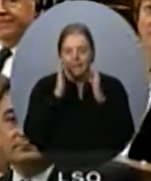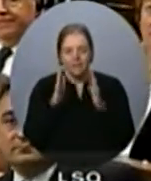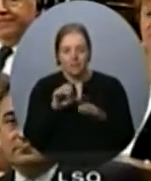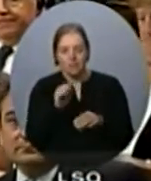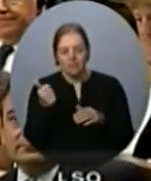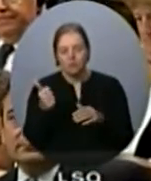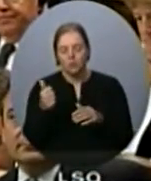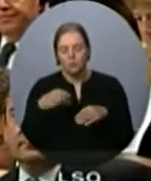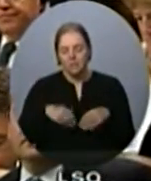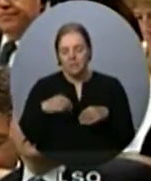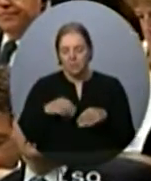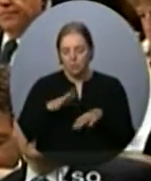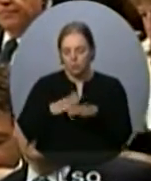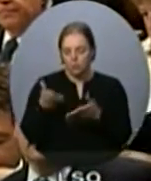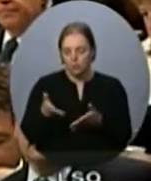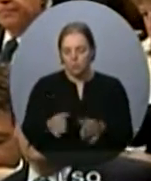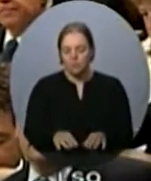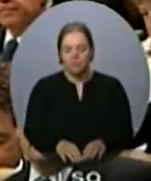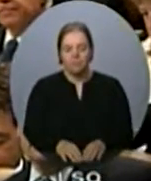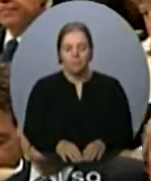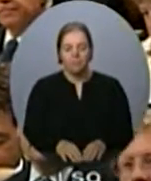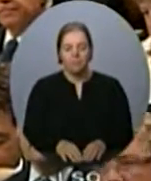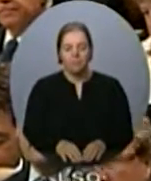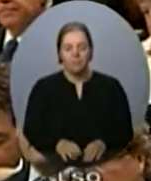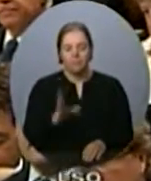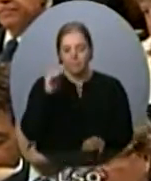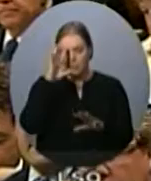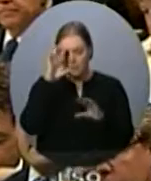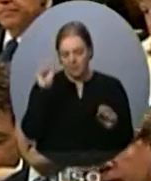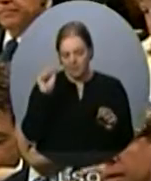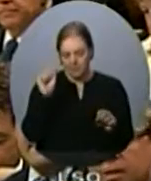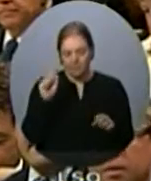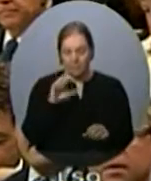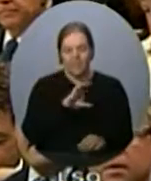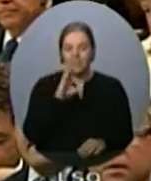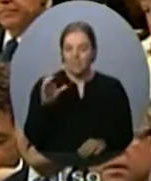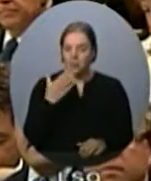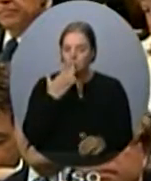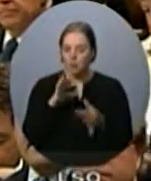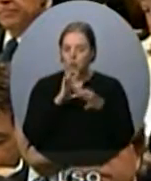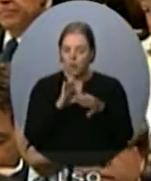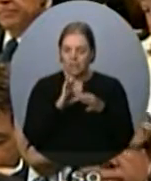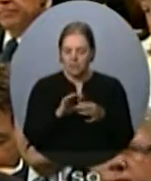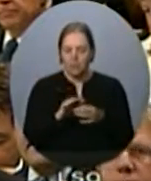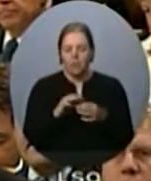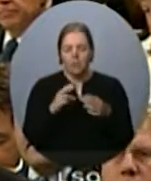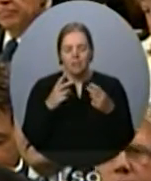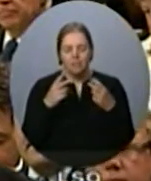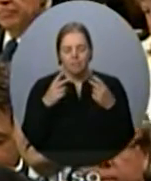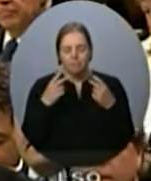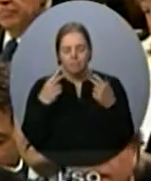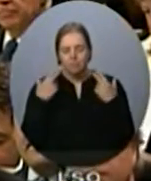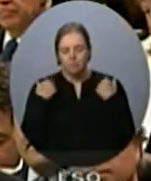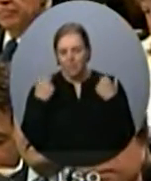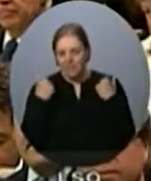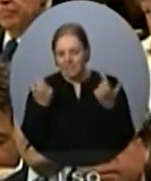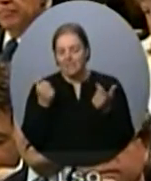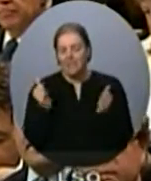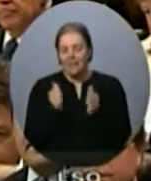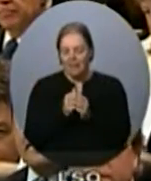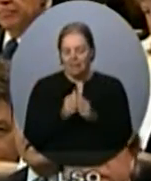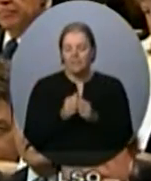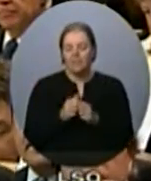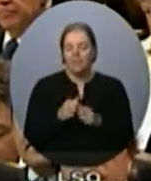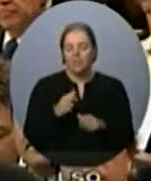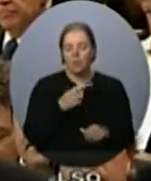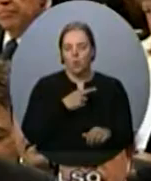Canada has enjoyed good diplomatic relations with the Kingdom of Saudi Arabia for many years, but reports of a Saudi woman being